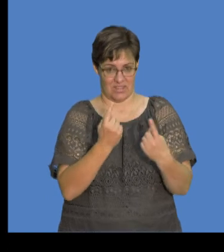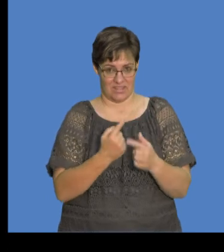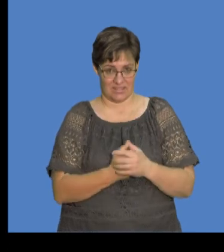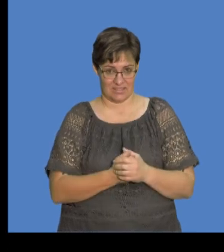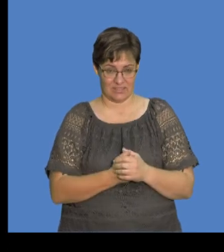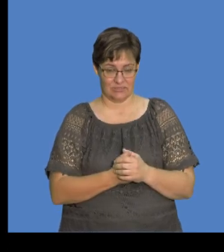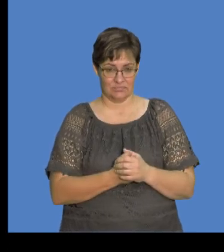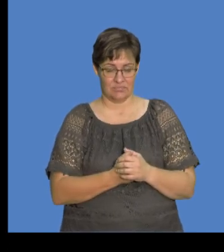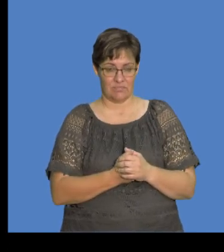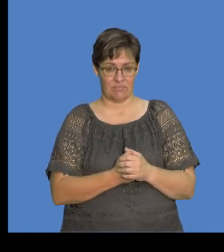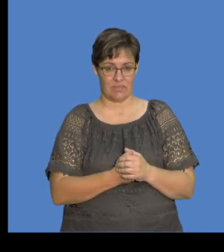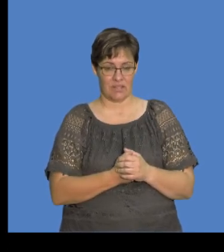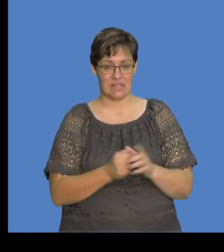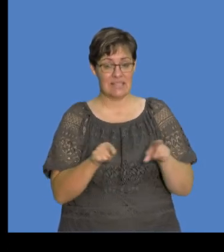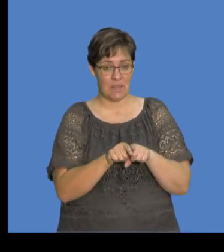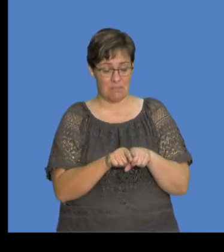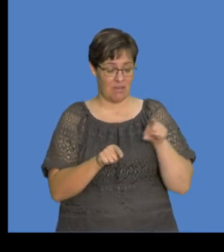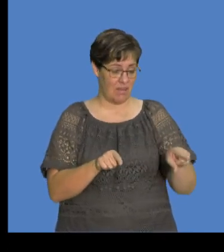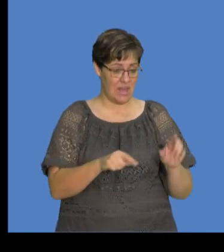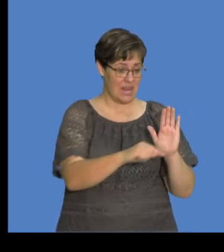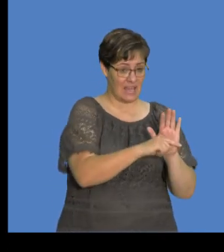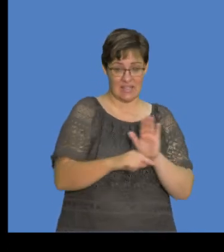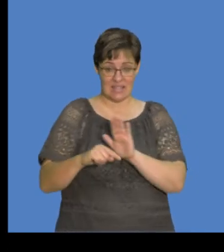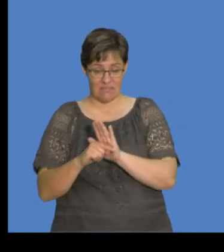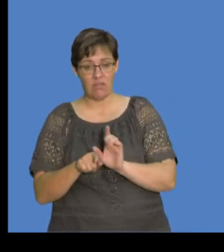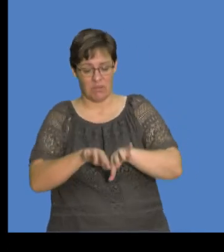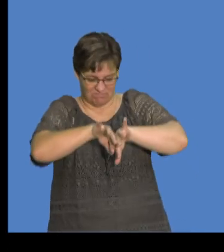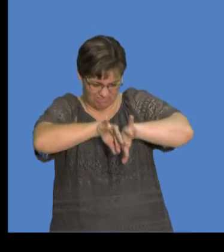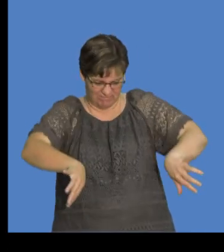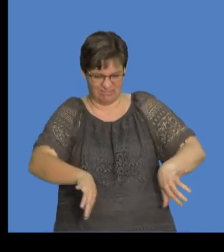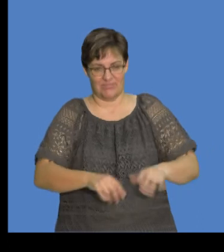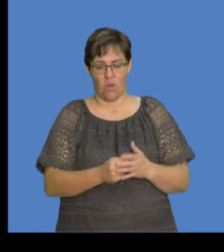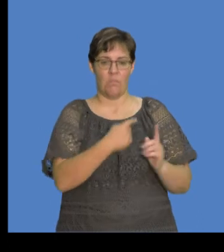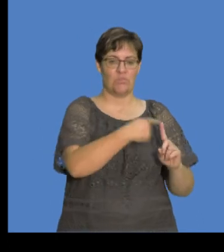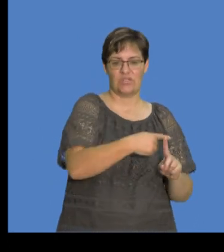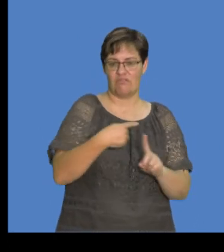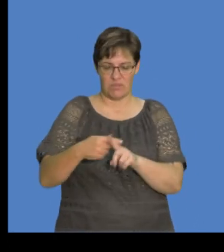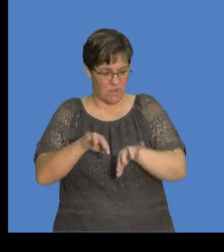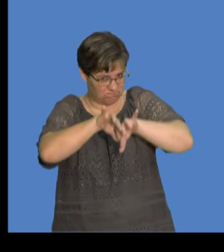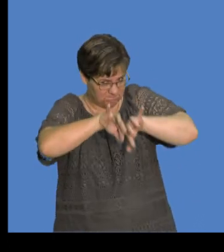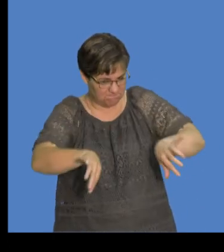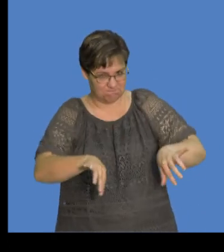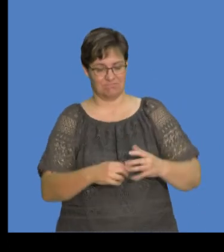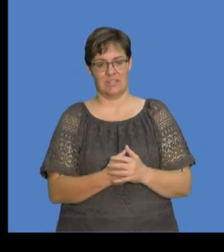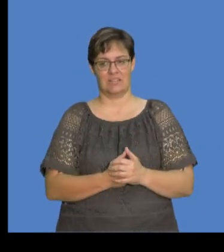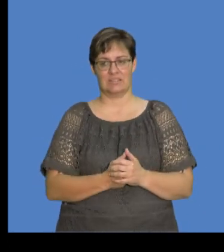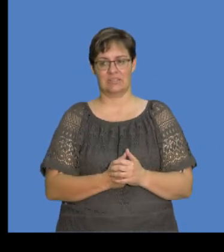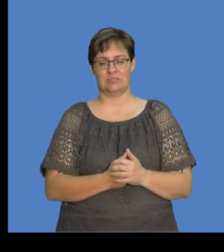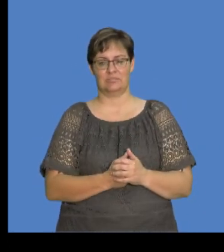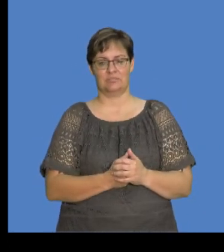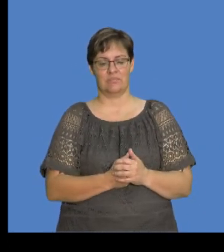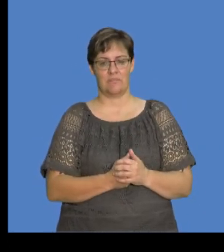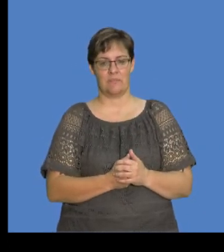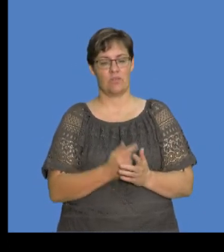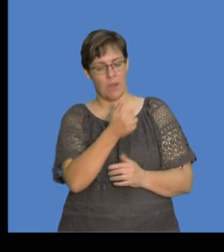attract each other, okay? While, like charges, they repel, okay? So opposite charges, the exact force